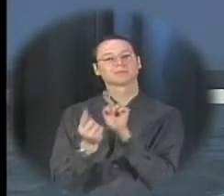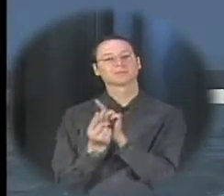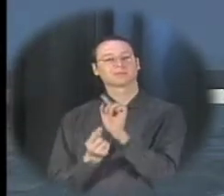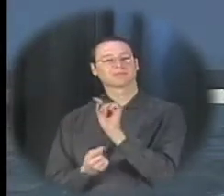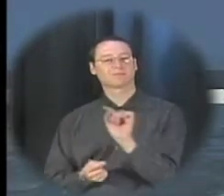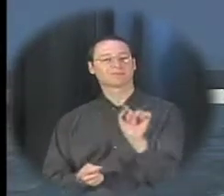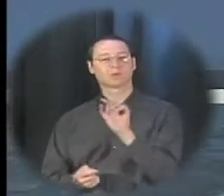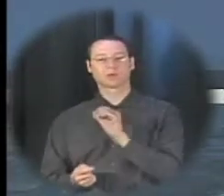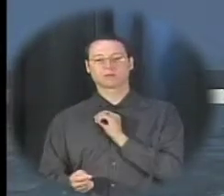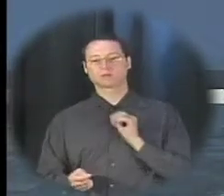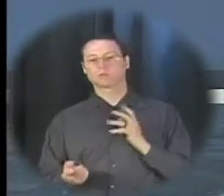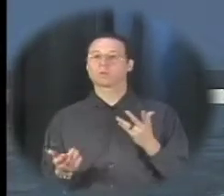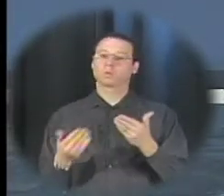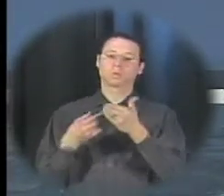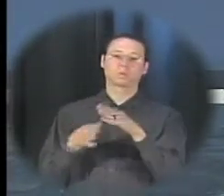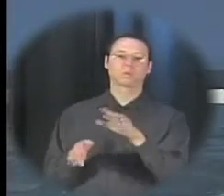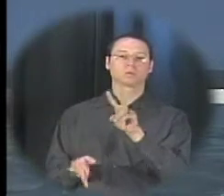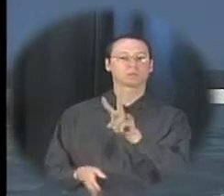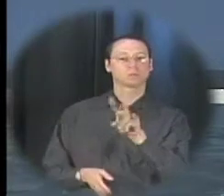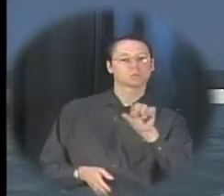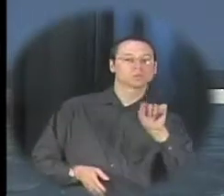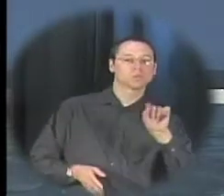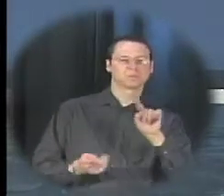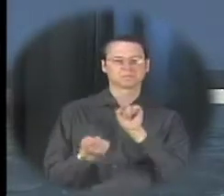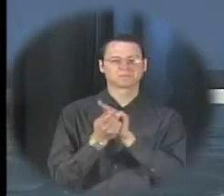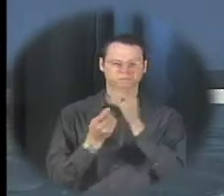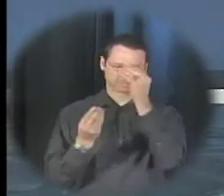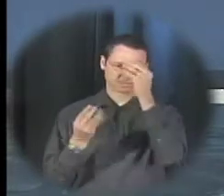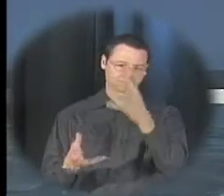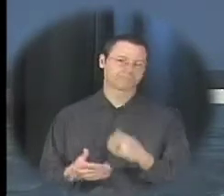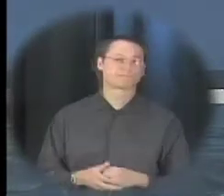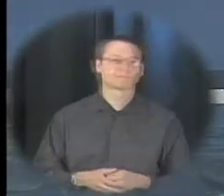officer or Miss Kittrell in room 220 for more information